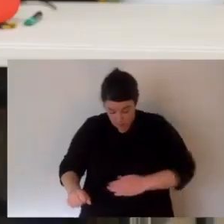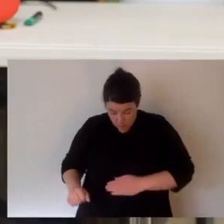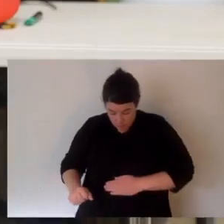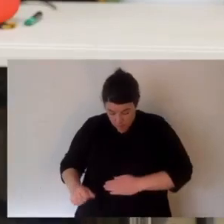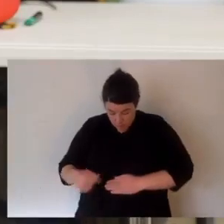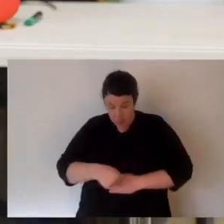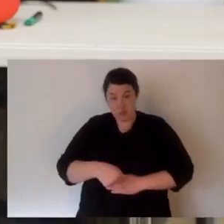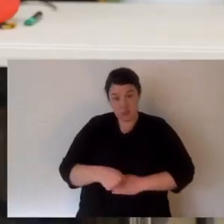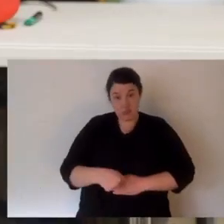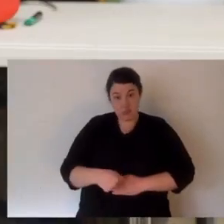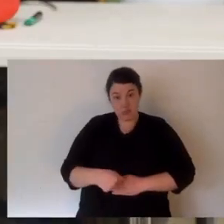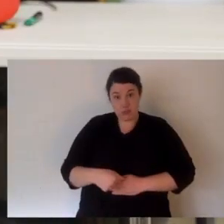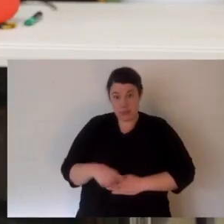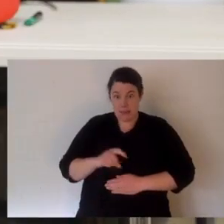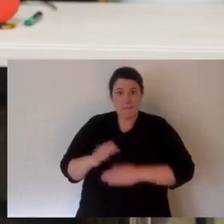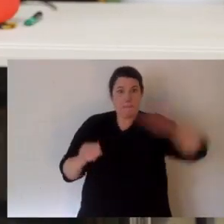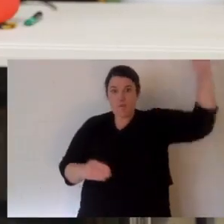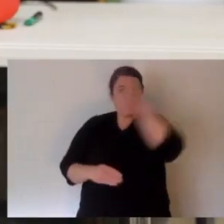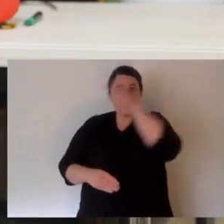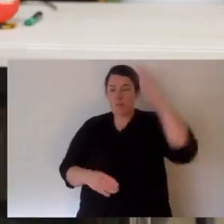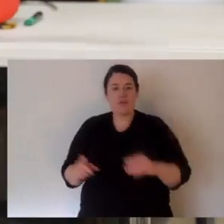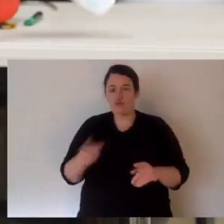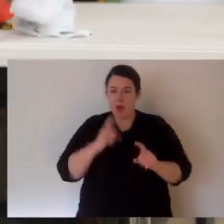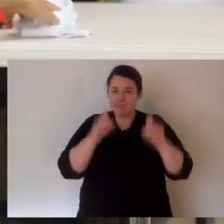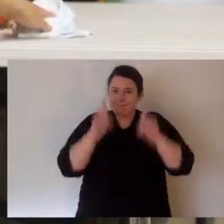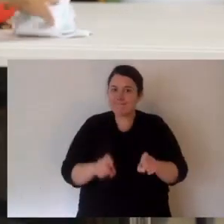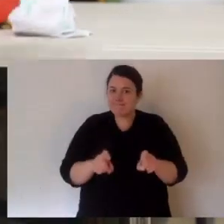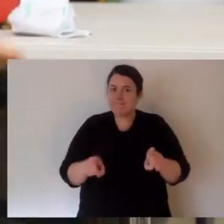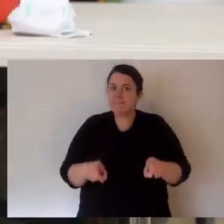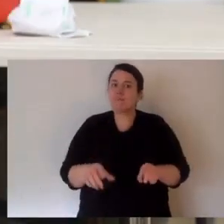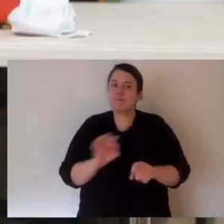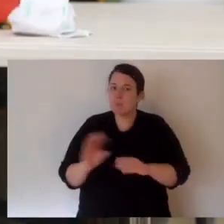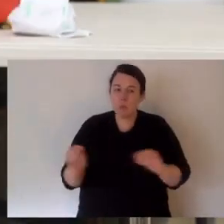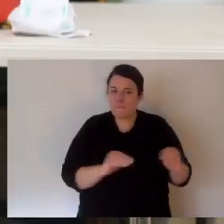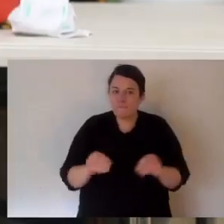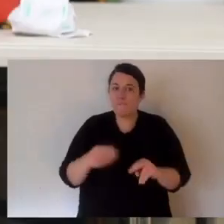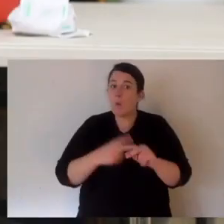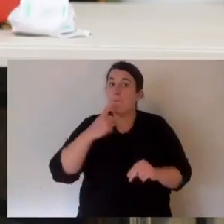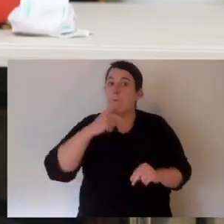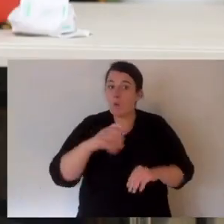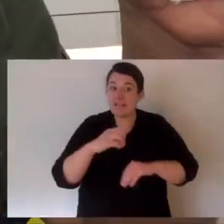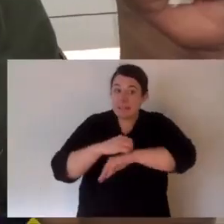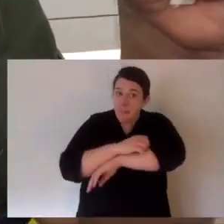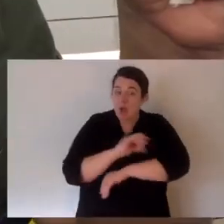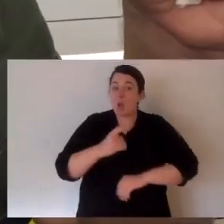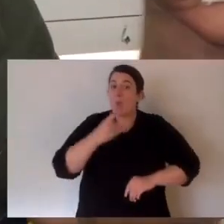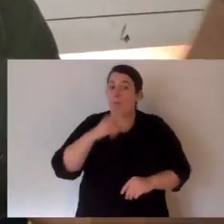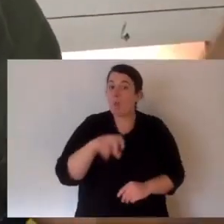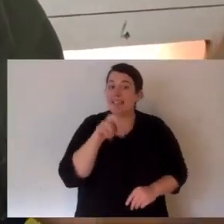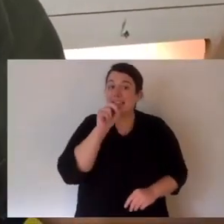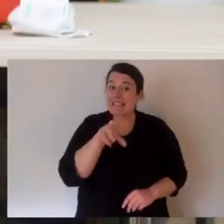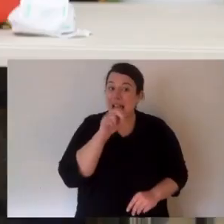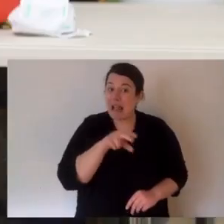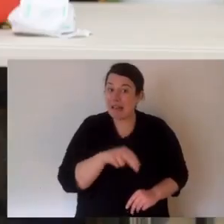And everyone should have one of these. On you if you're bushwalking, in your car, or somewhere that you know. So make sure your family has a